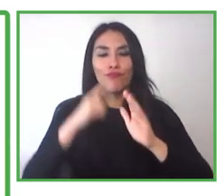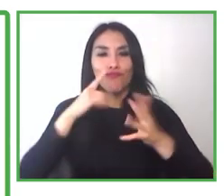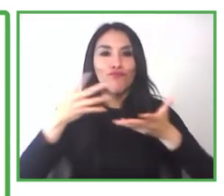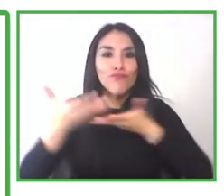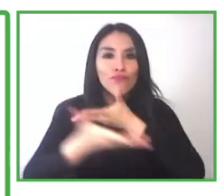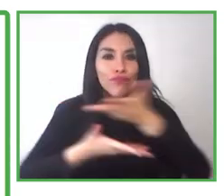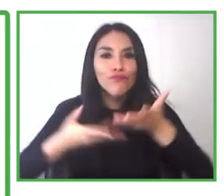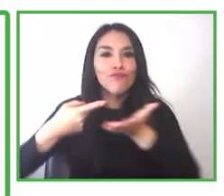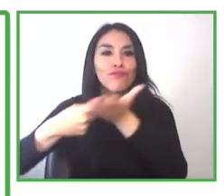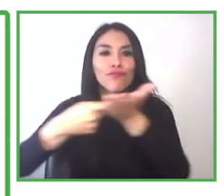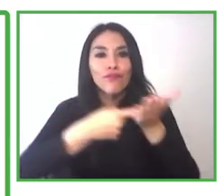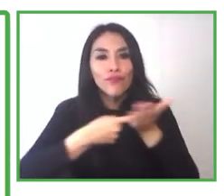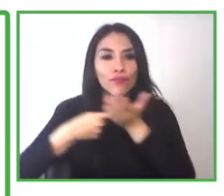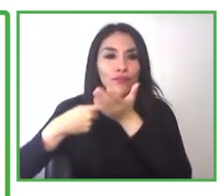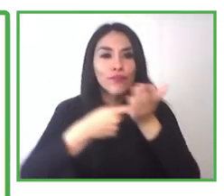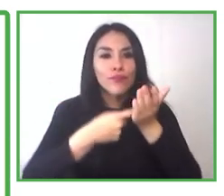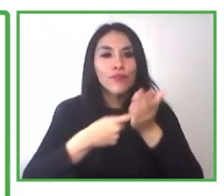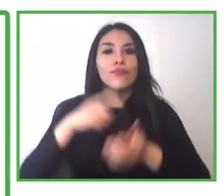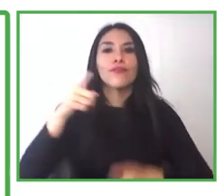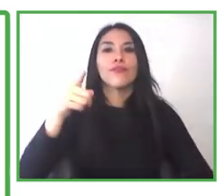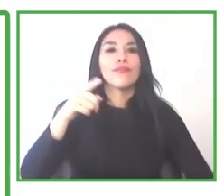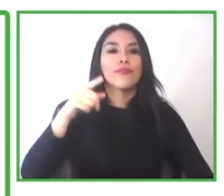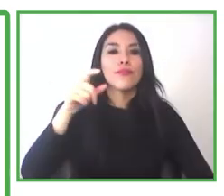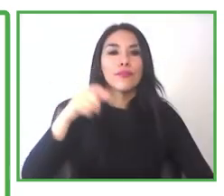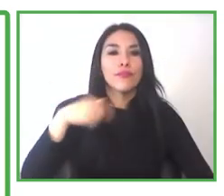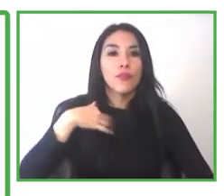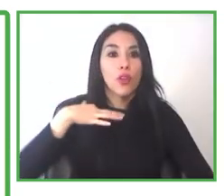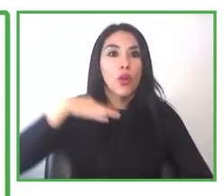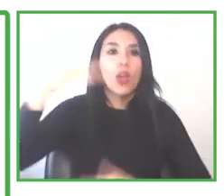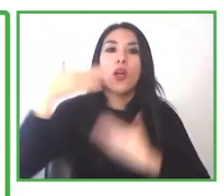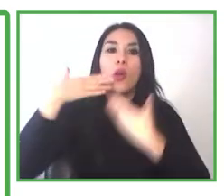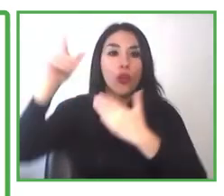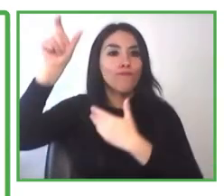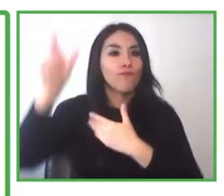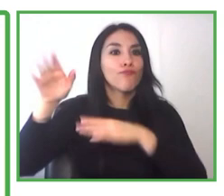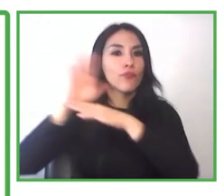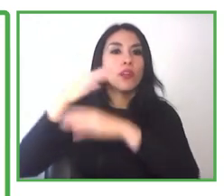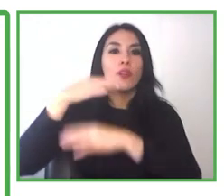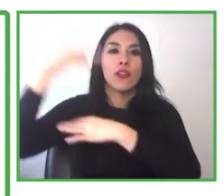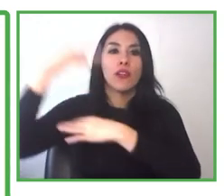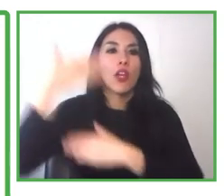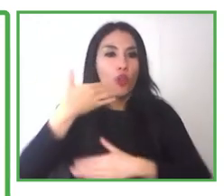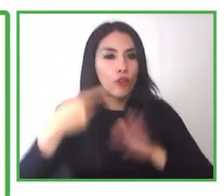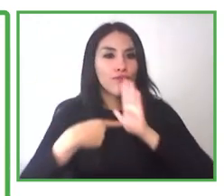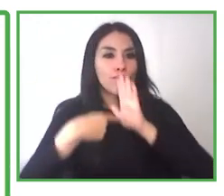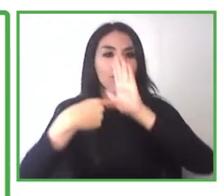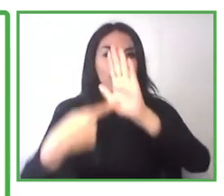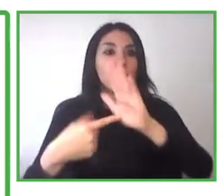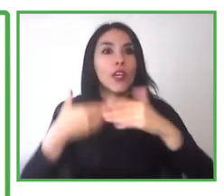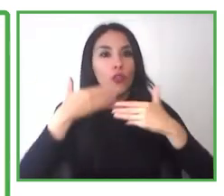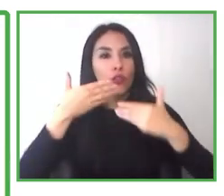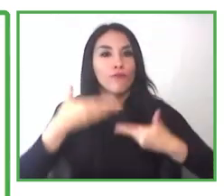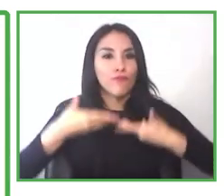programs and their working inclusion models with the participation of the municipality of